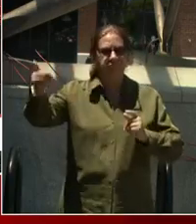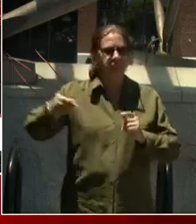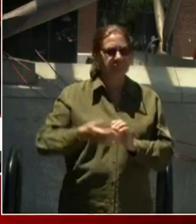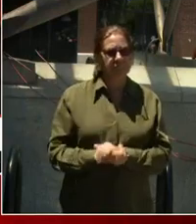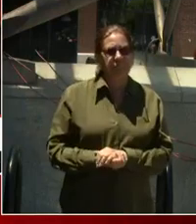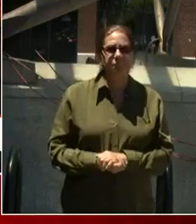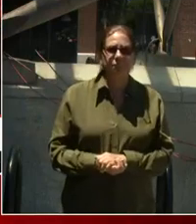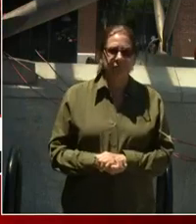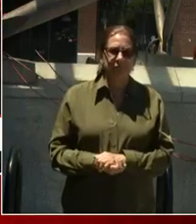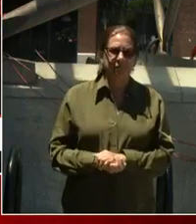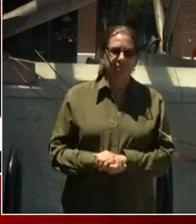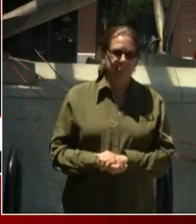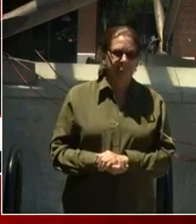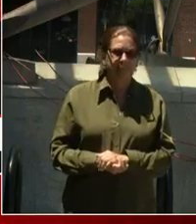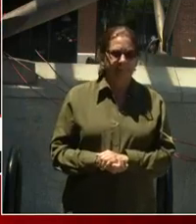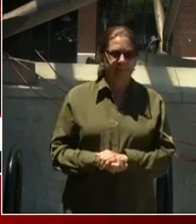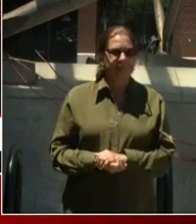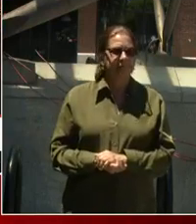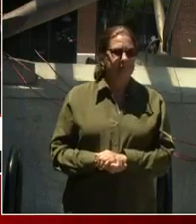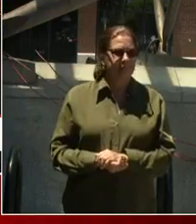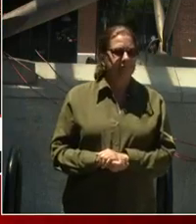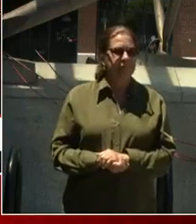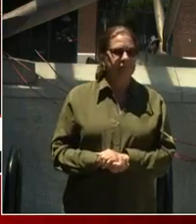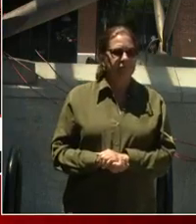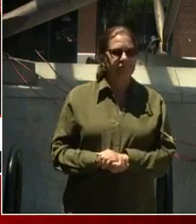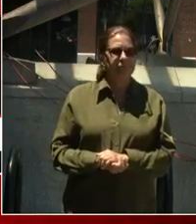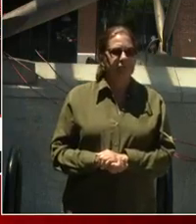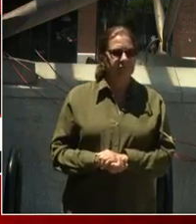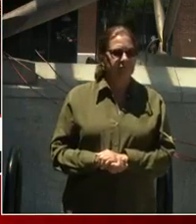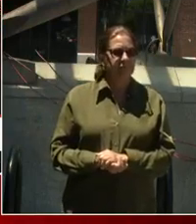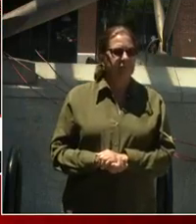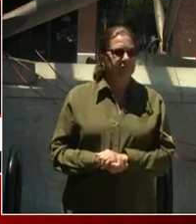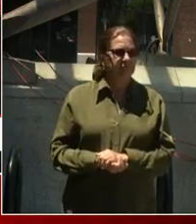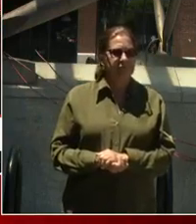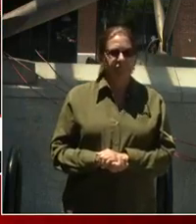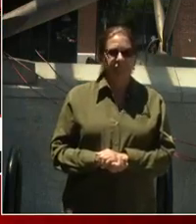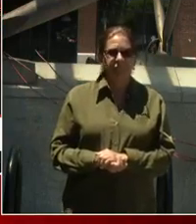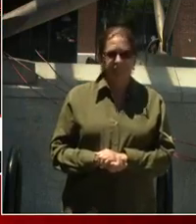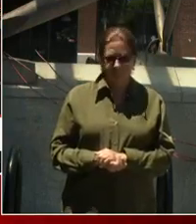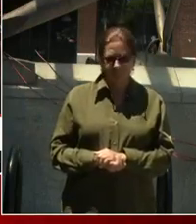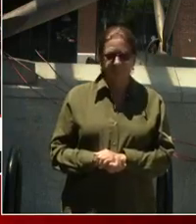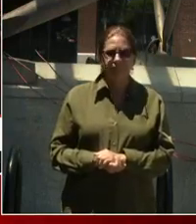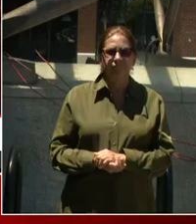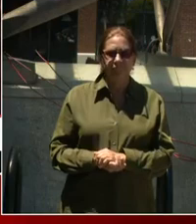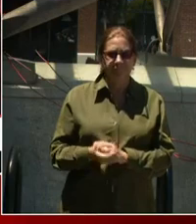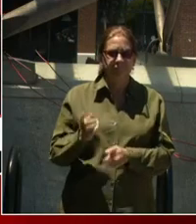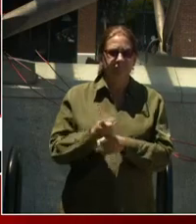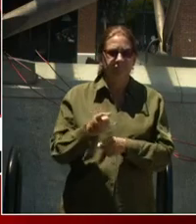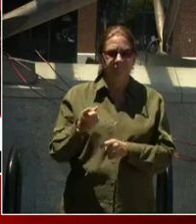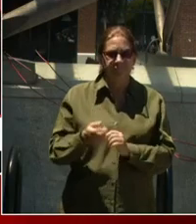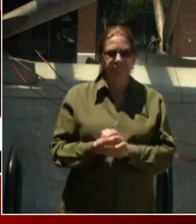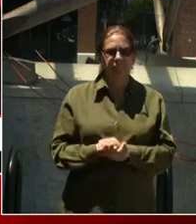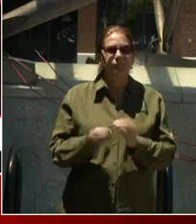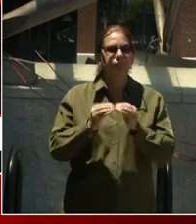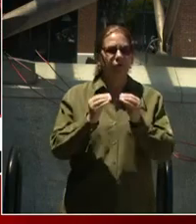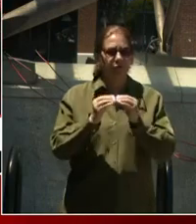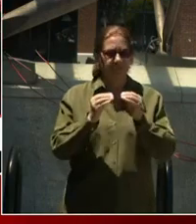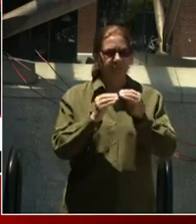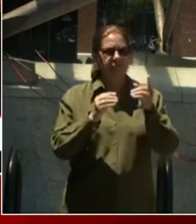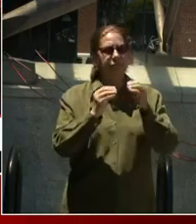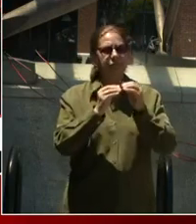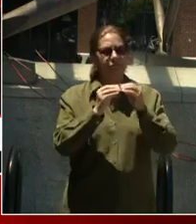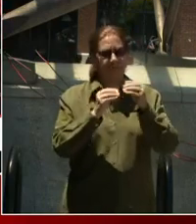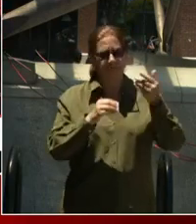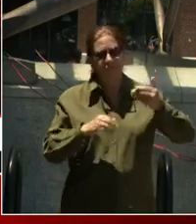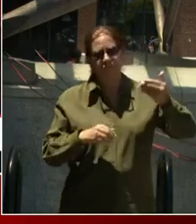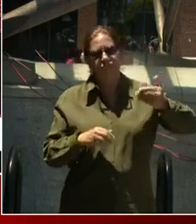there's a lot of jobs and opportunities to get through people that want to do it. That's right. So I want to put people... That's... It's more to come. Exactly. So what I should have